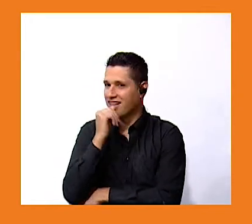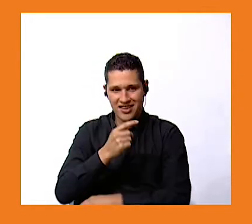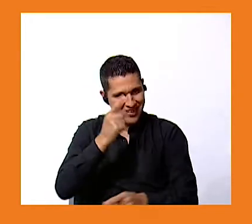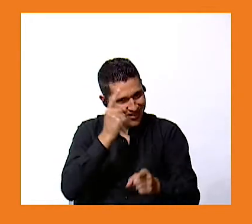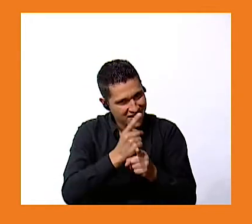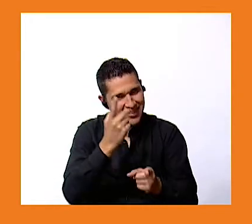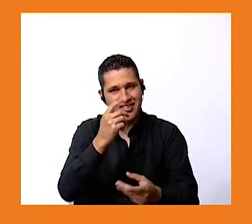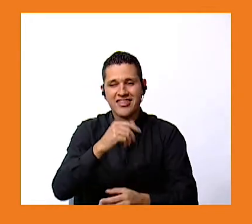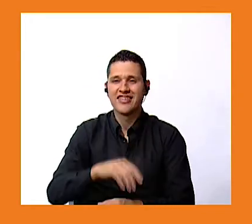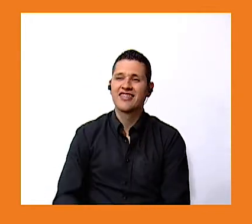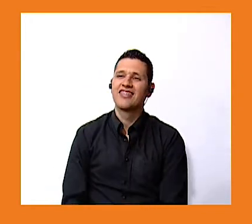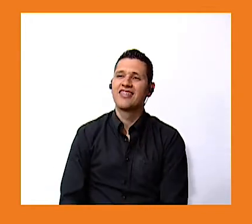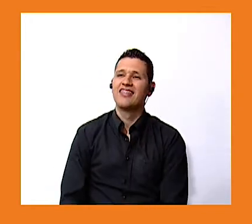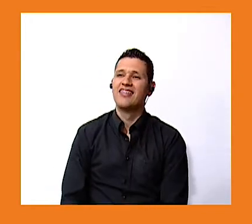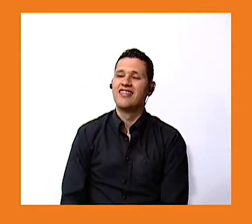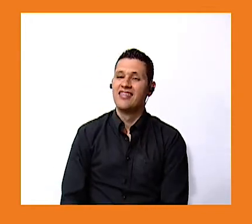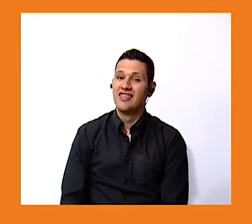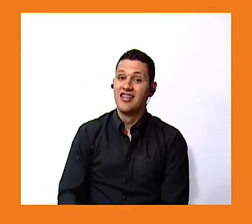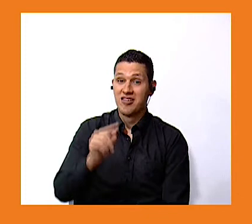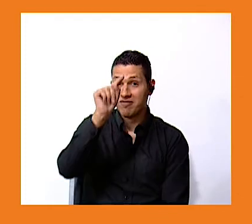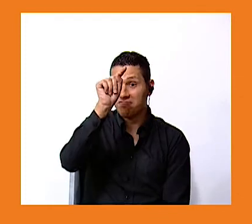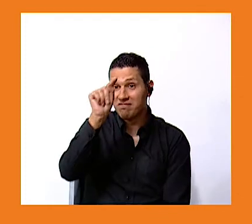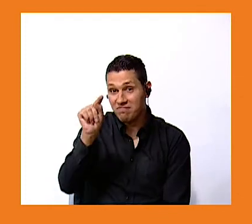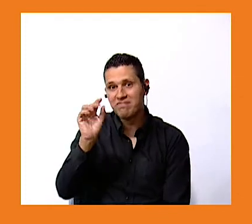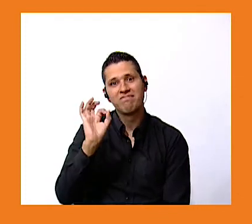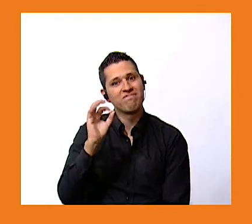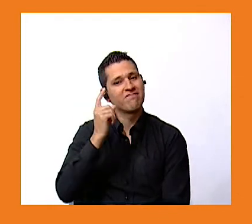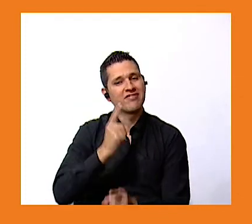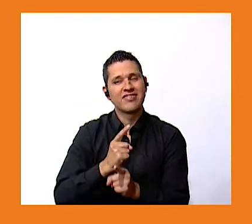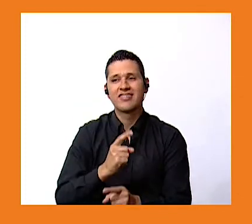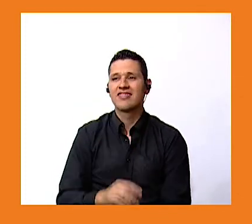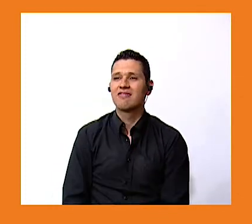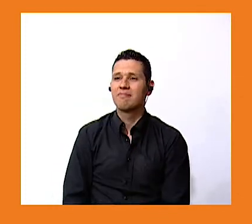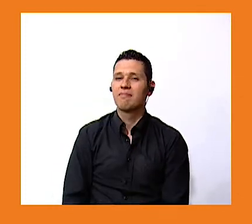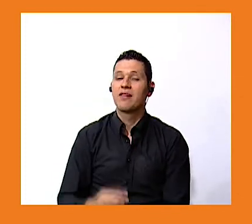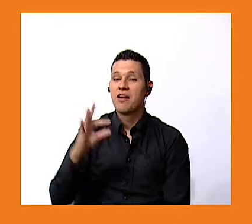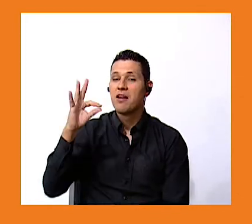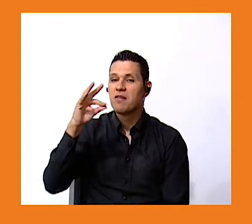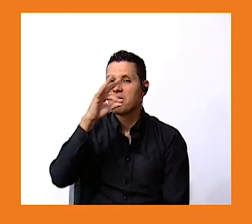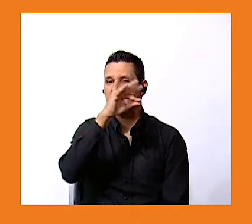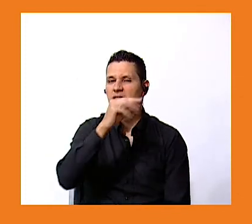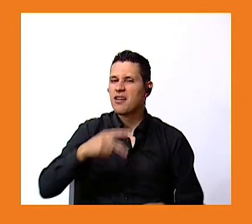do the butterfly live where